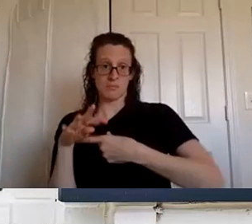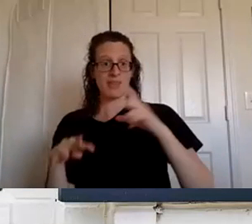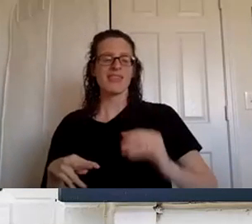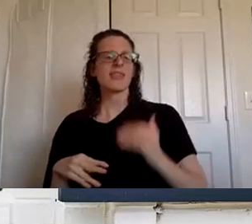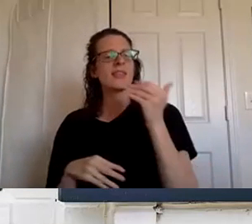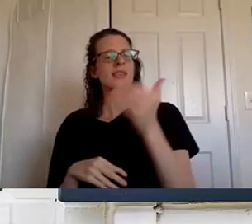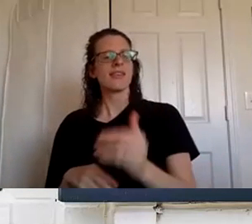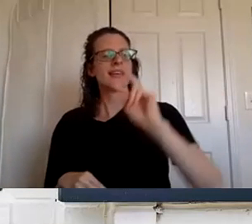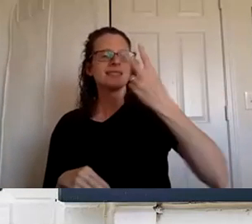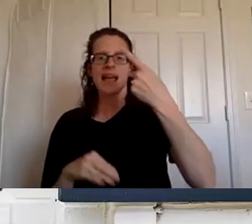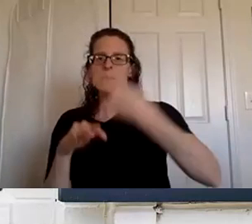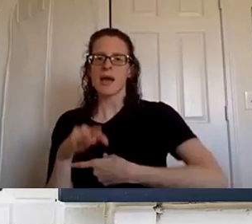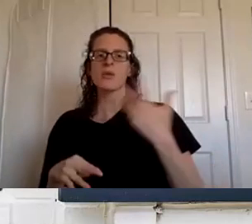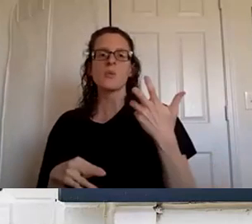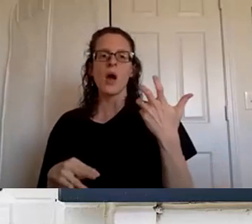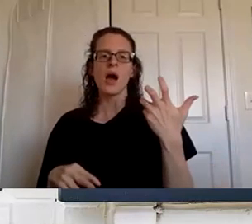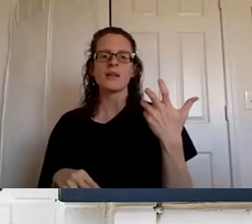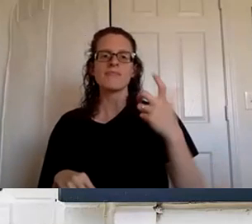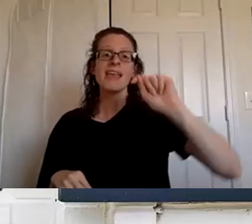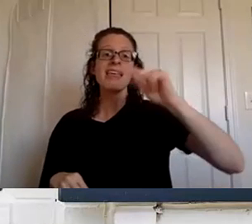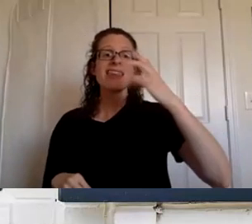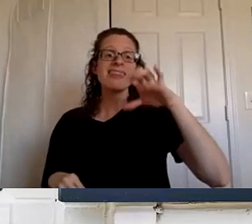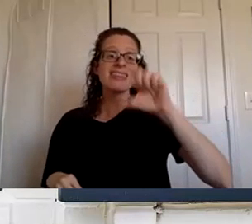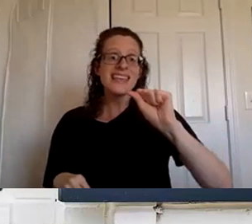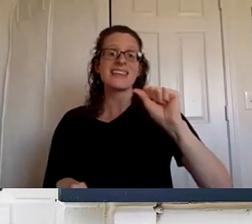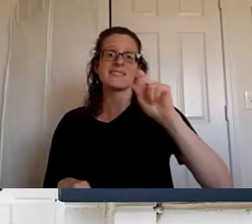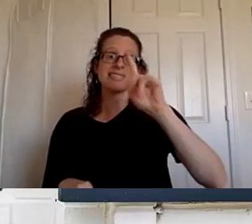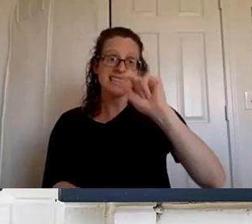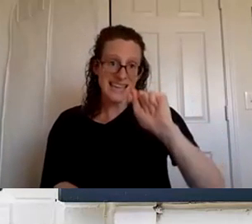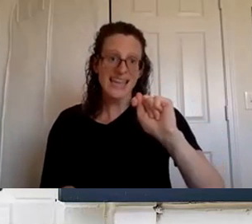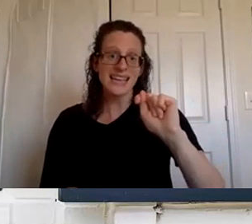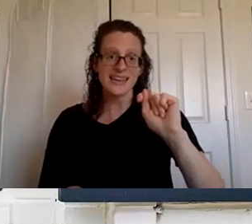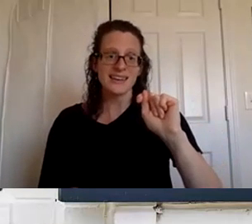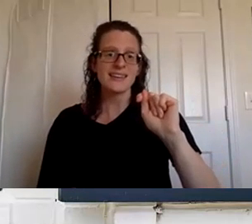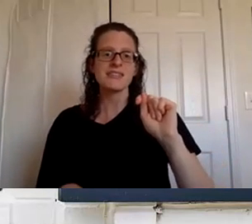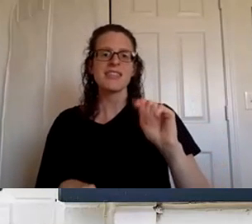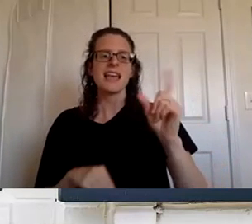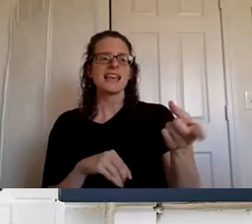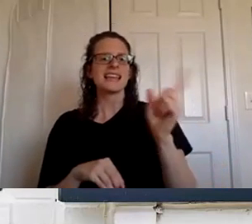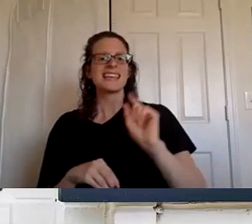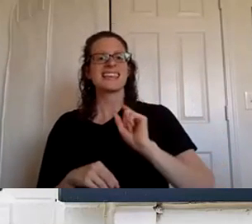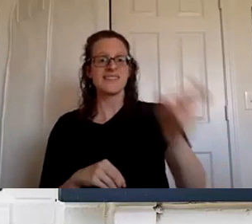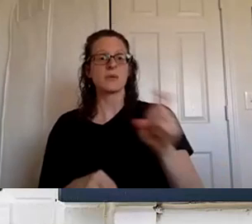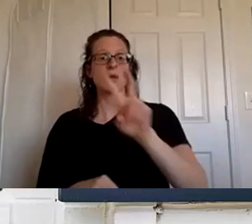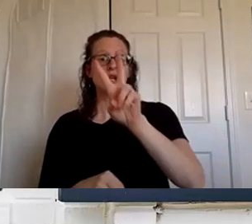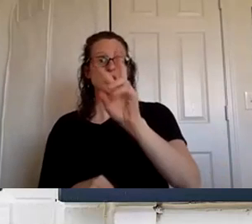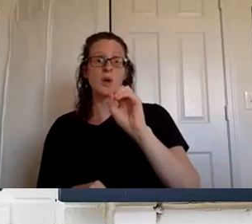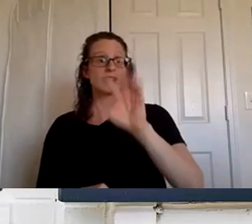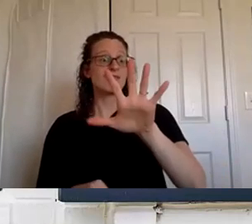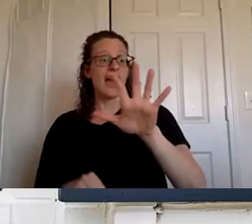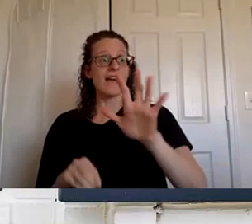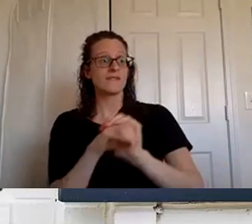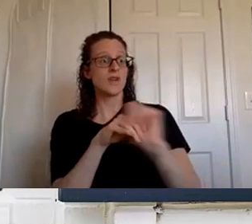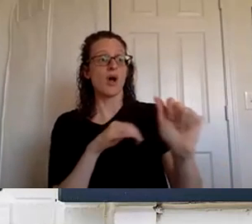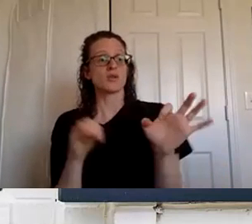month they want to get the thieves um essential rewards kit which gives them 205 dollars worth of thieves products